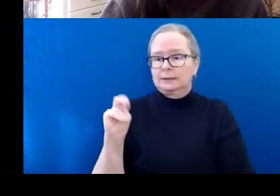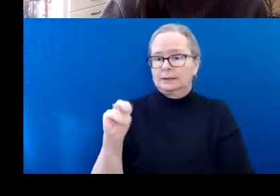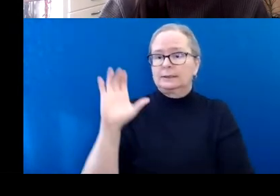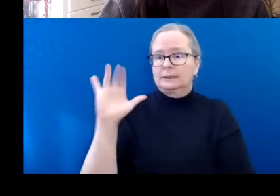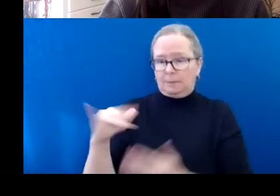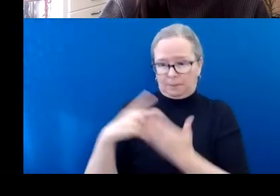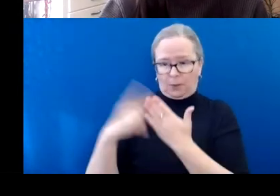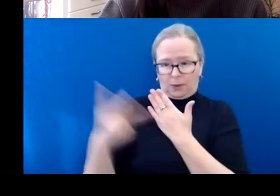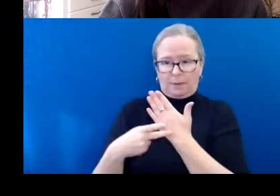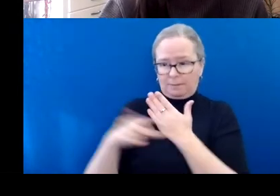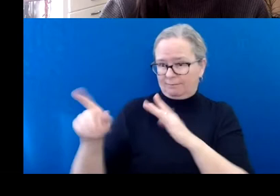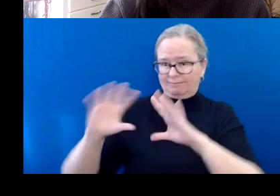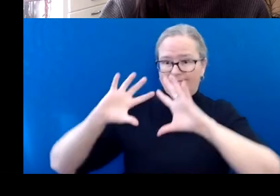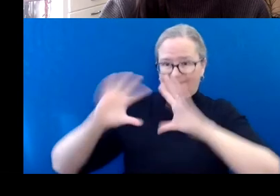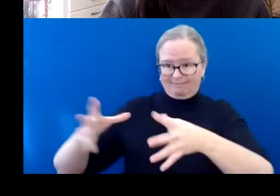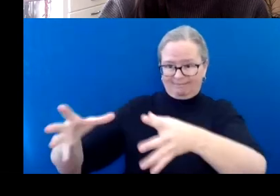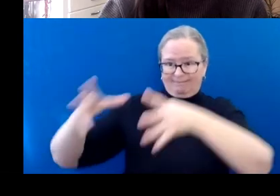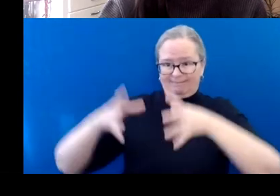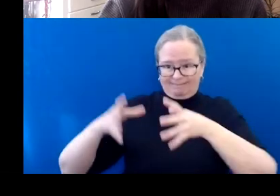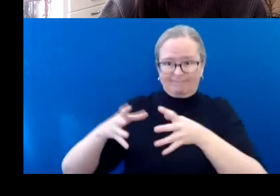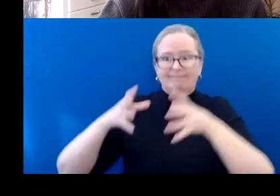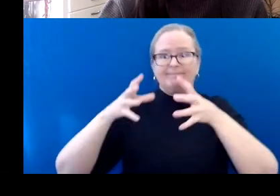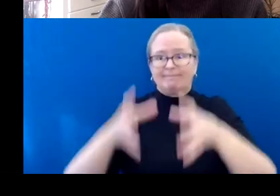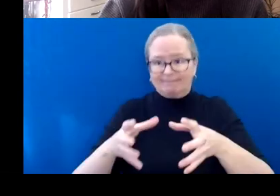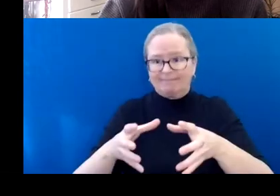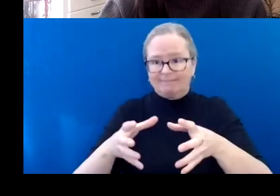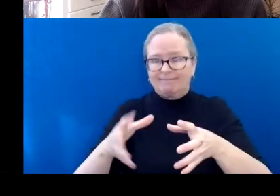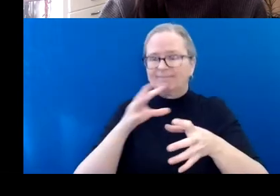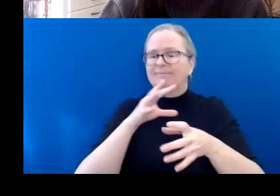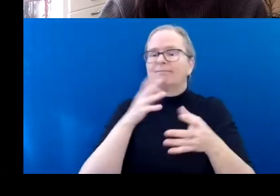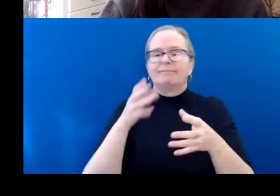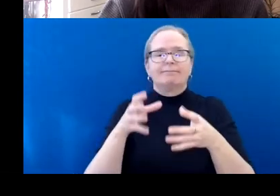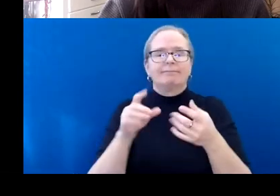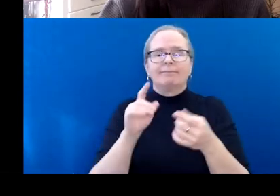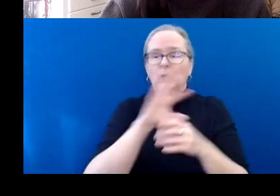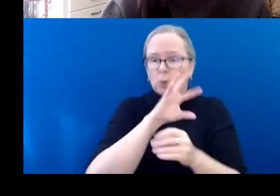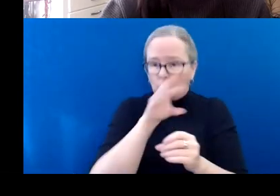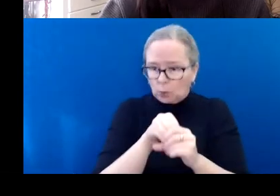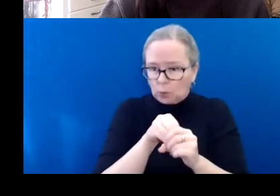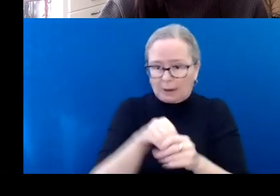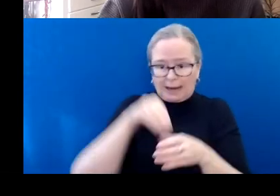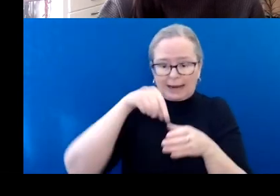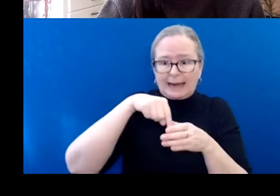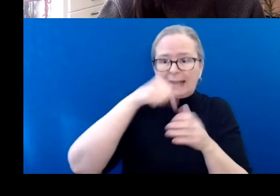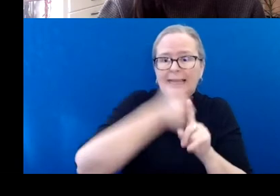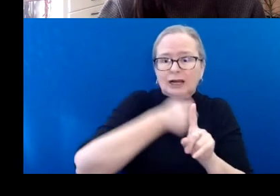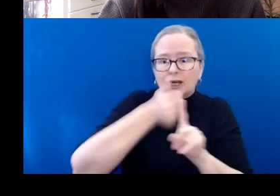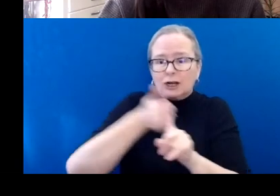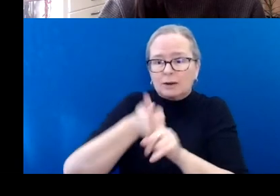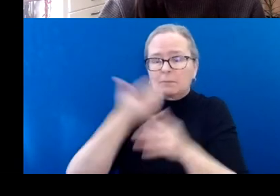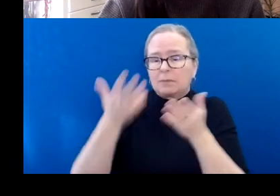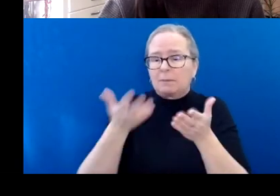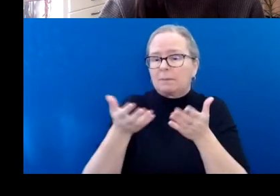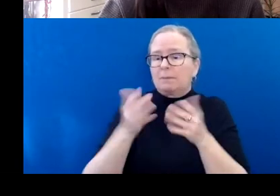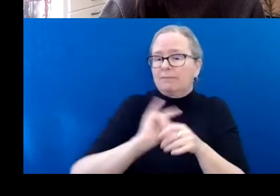is for the band, but each individual needs a plane ticket and a meal plan. So expenses will vary depending on how many